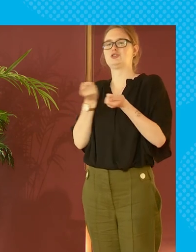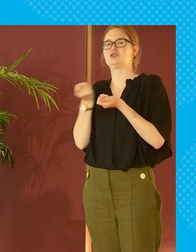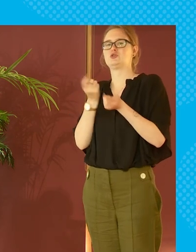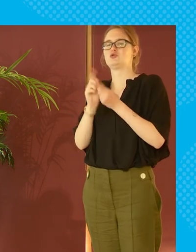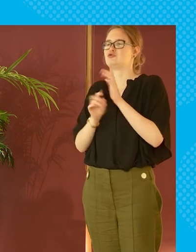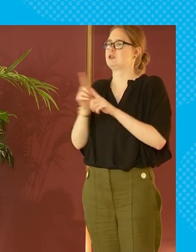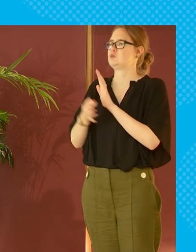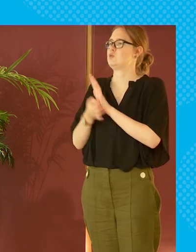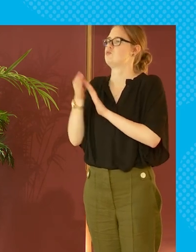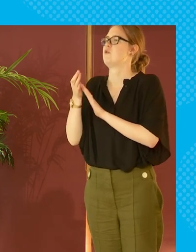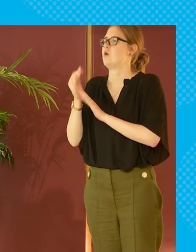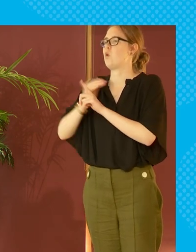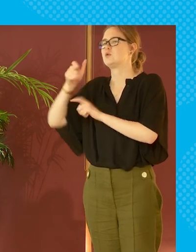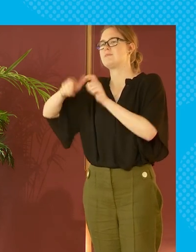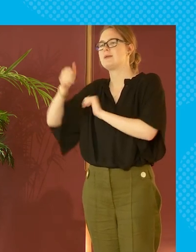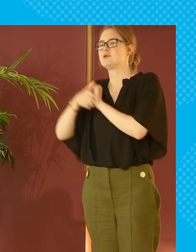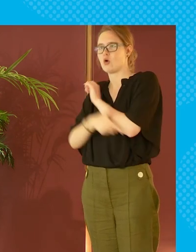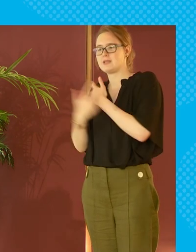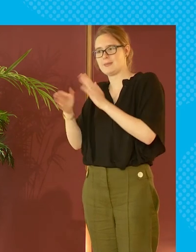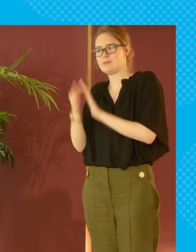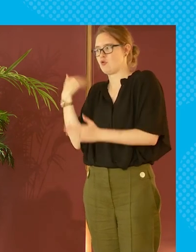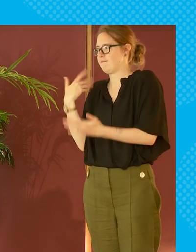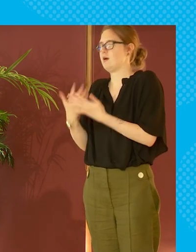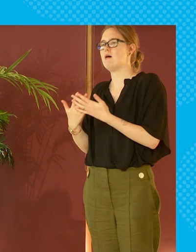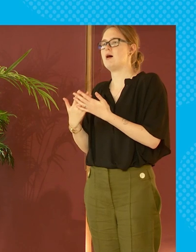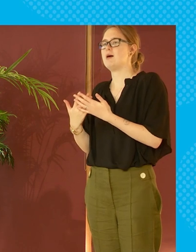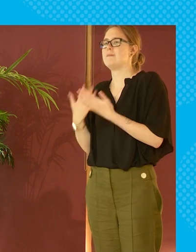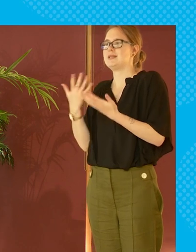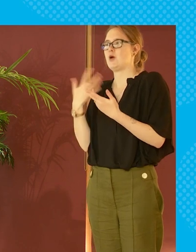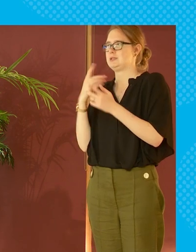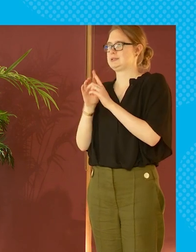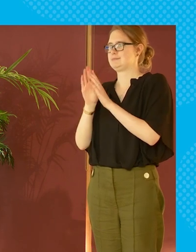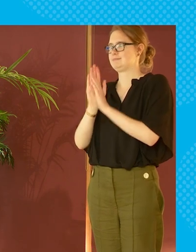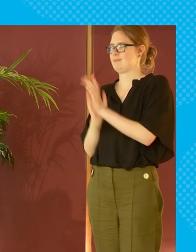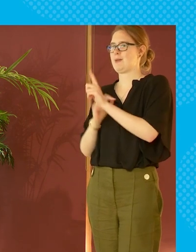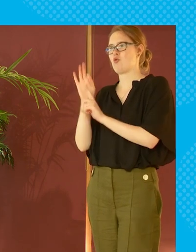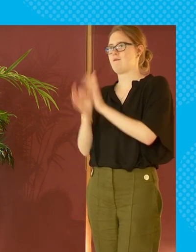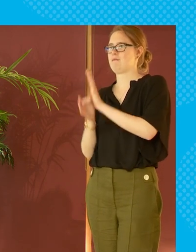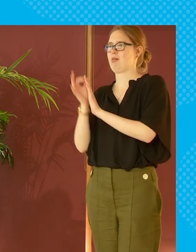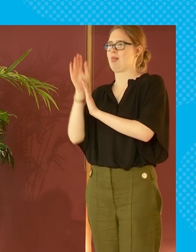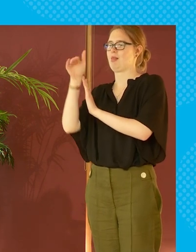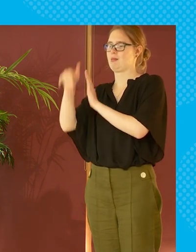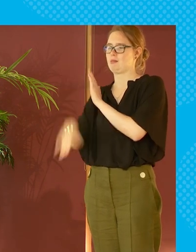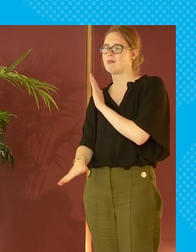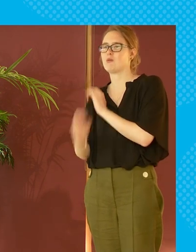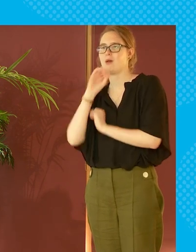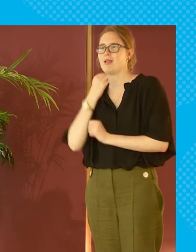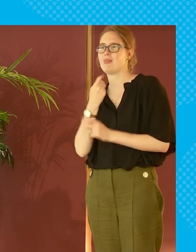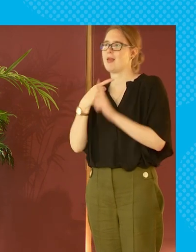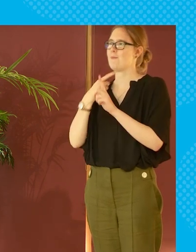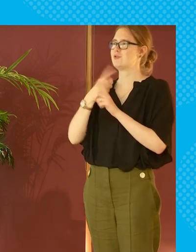we've managed to improve um older people's poverty but it is it's on the turn now i'm afraid you know that